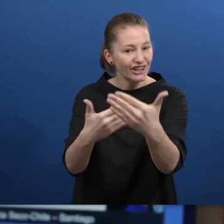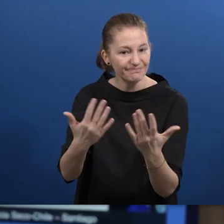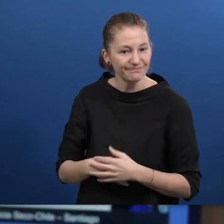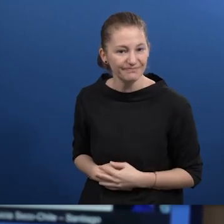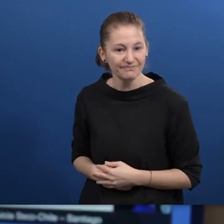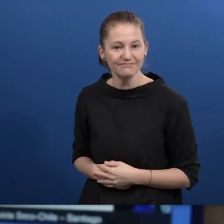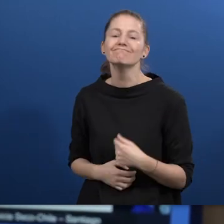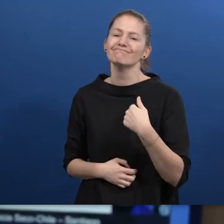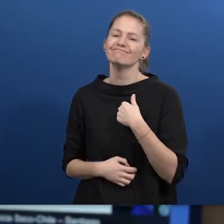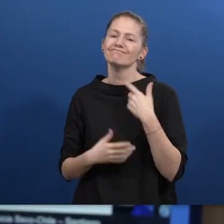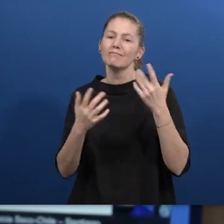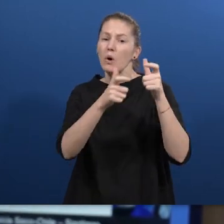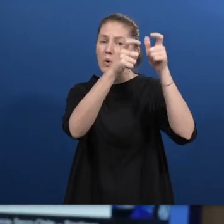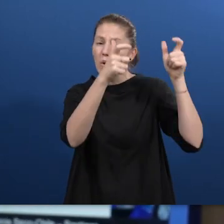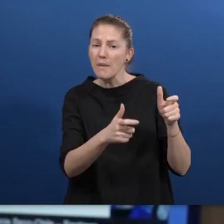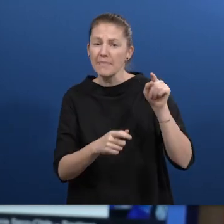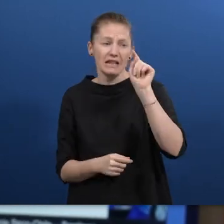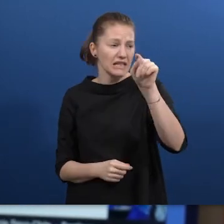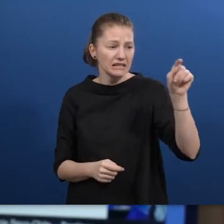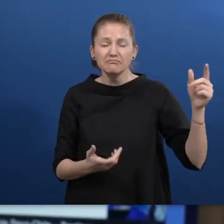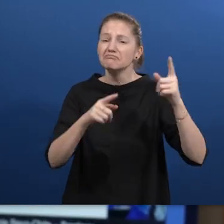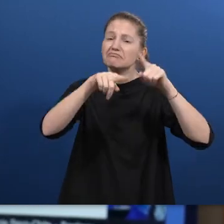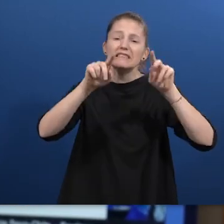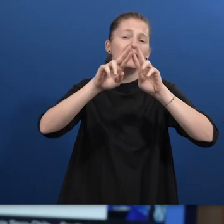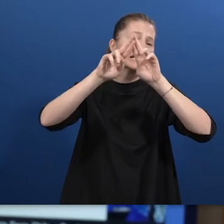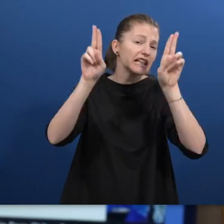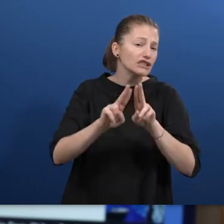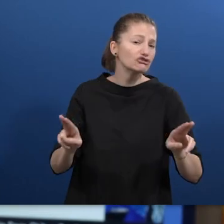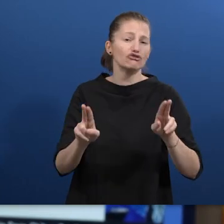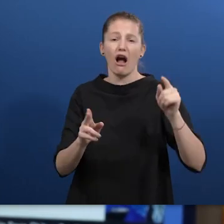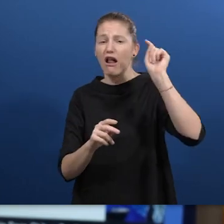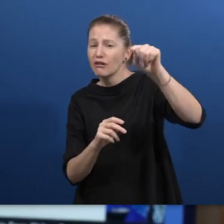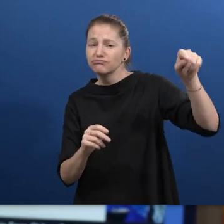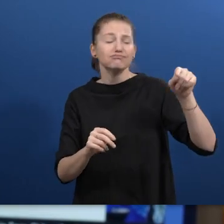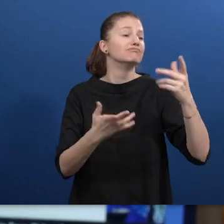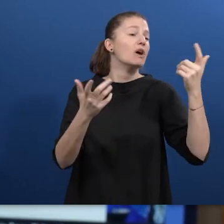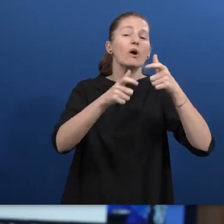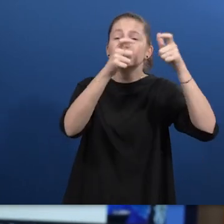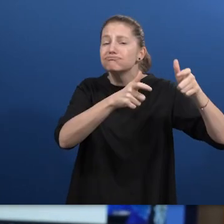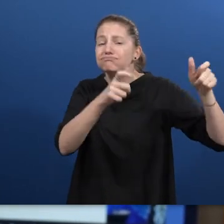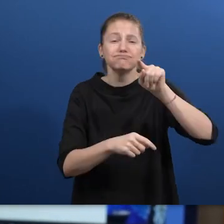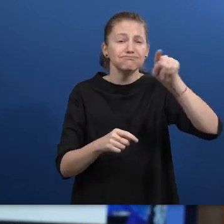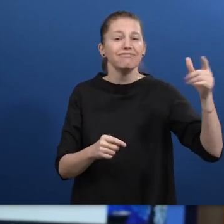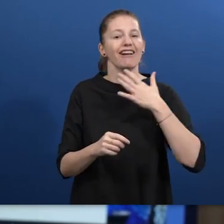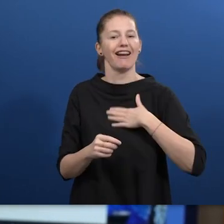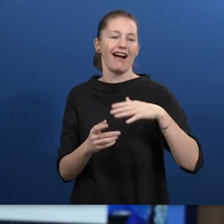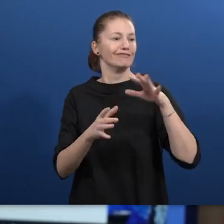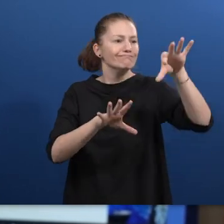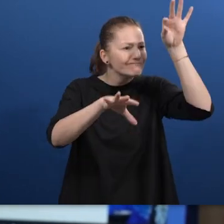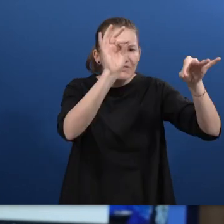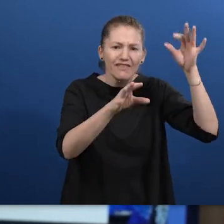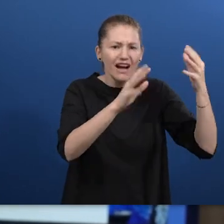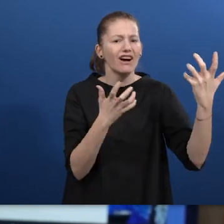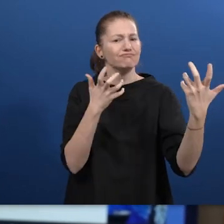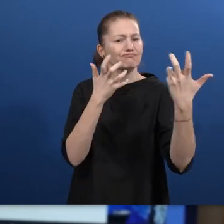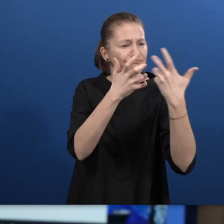international presence or an entrepreneur who wants to replicate and finance this innovative